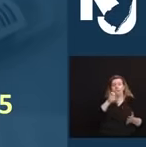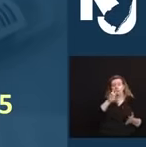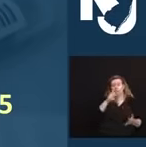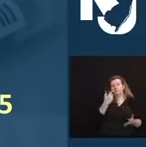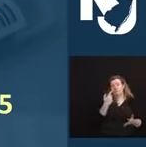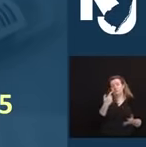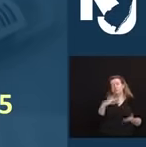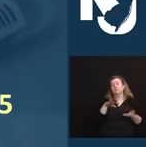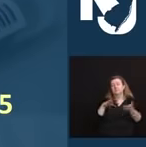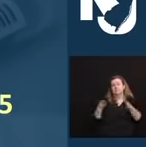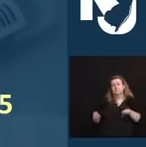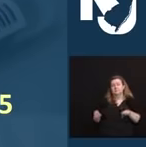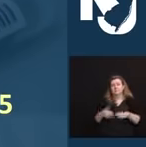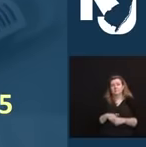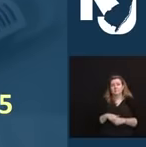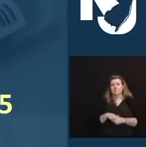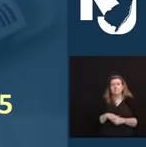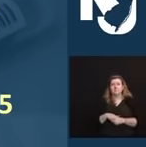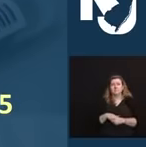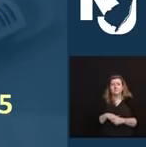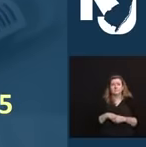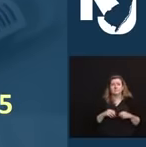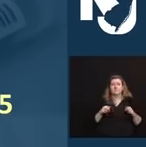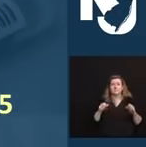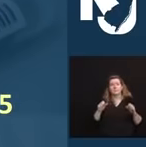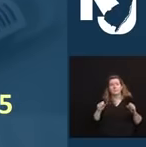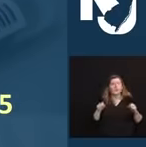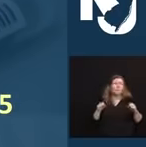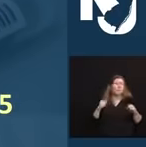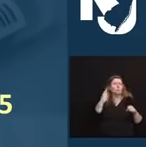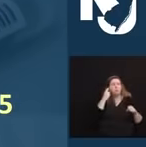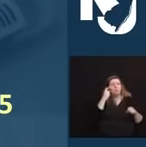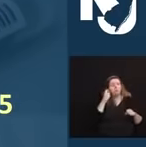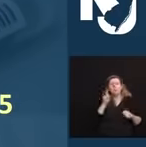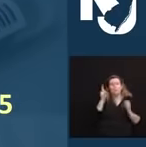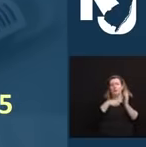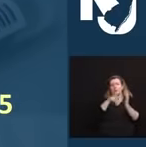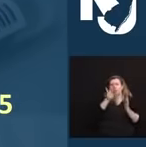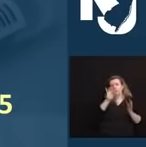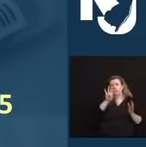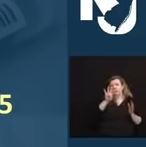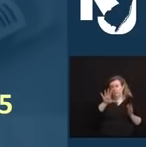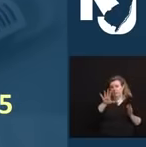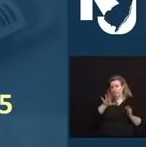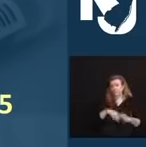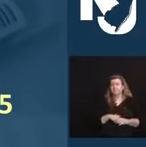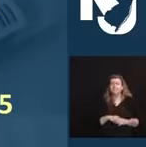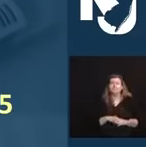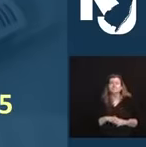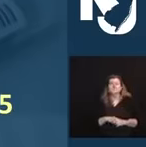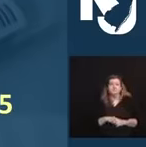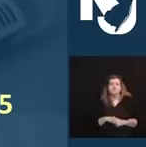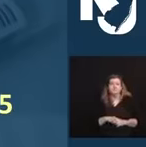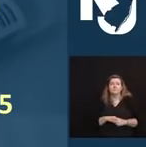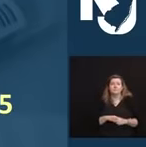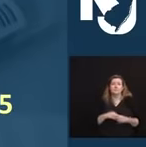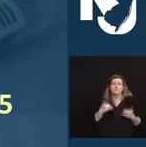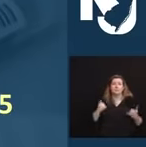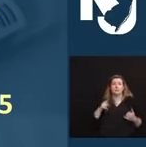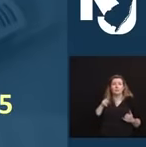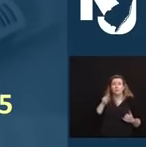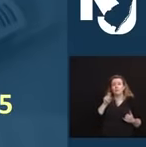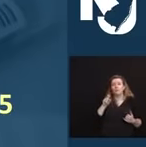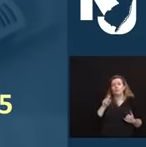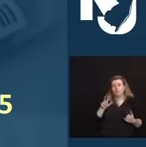The probable deaths has been revised upward to 1,945. So today, 103 losses of